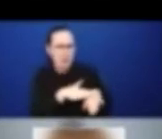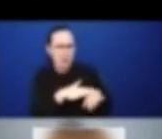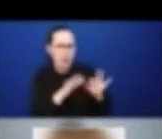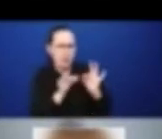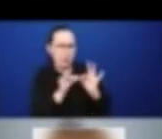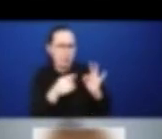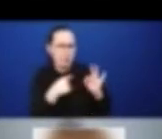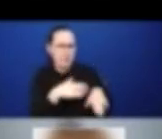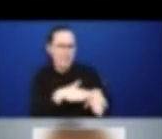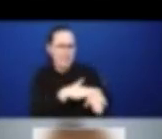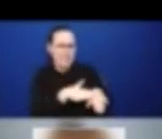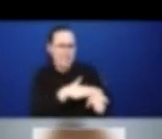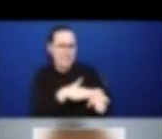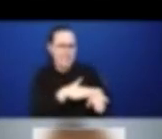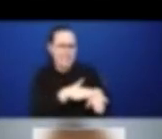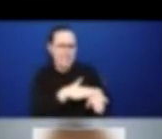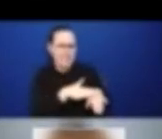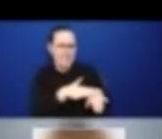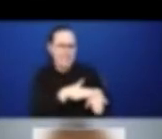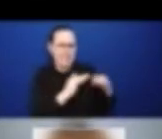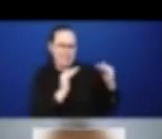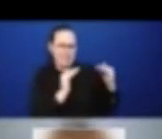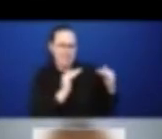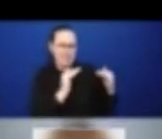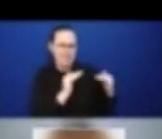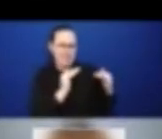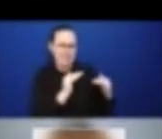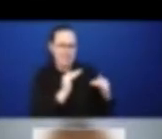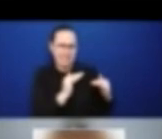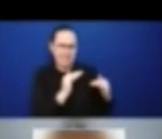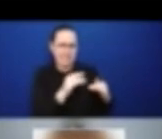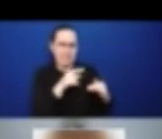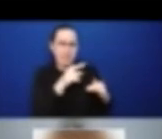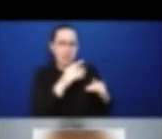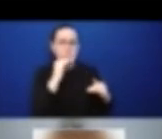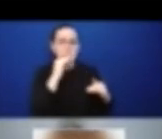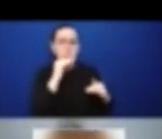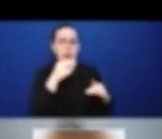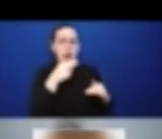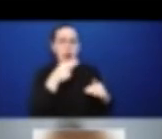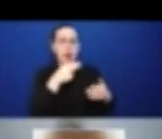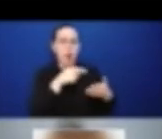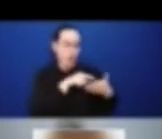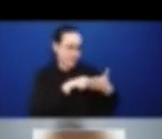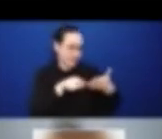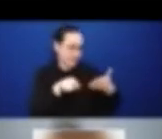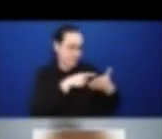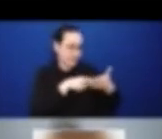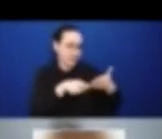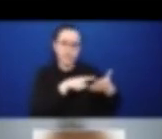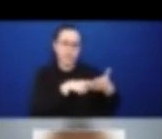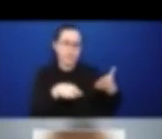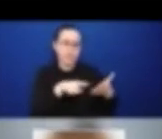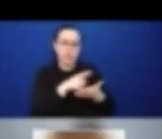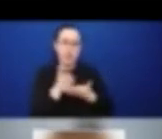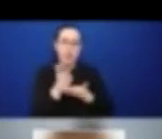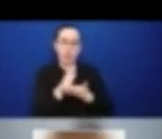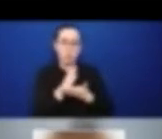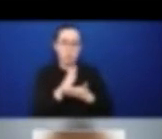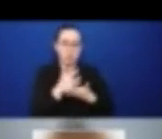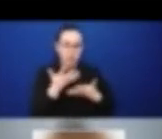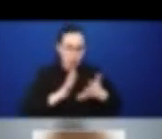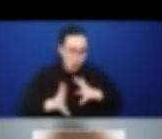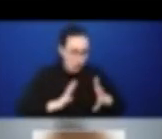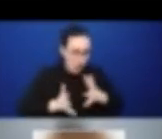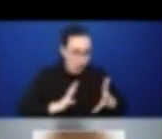mind just slowing down just a tiny bit when you're reading from a script. We would really appreciate it. Thank you. Thank you. My apologies. I